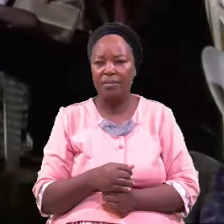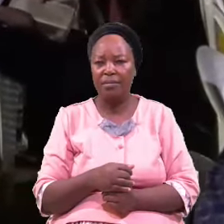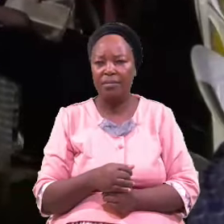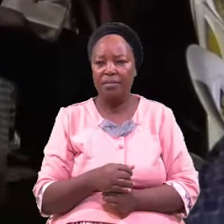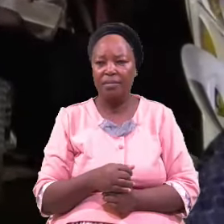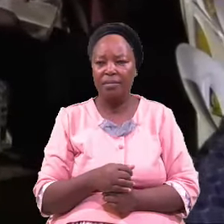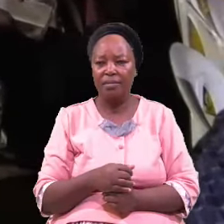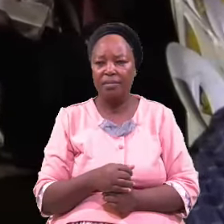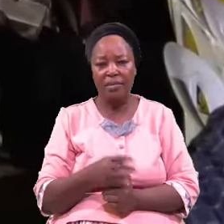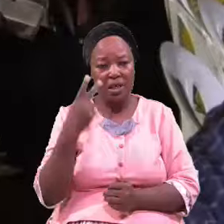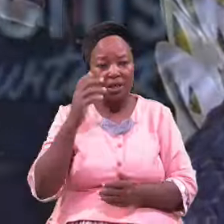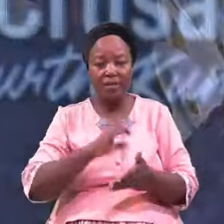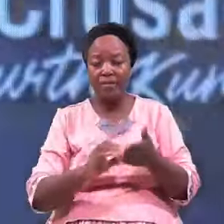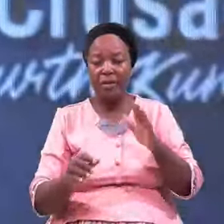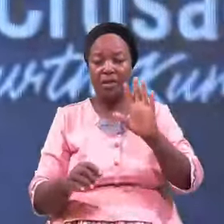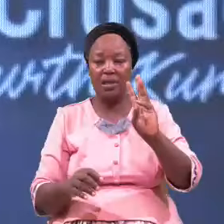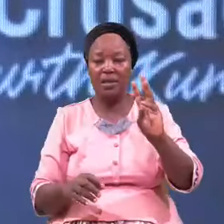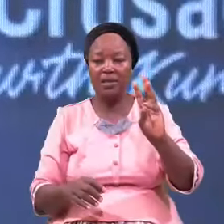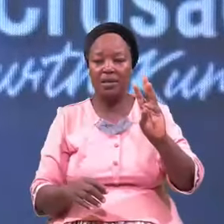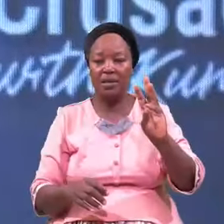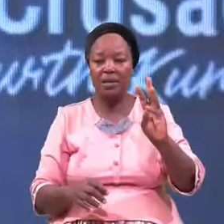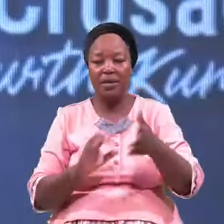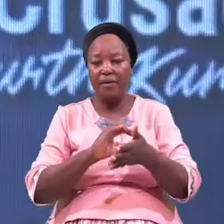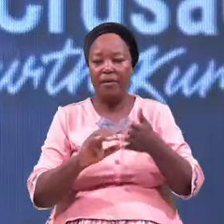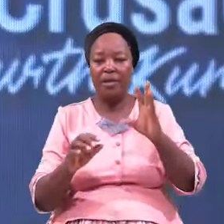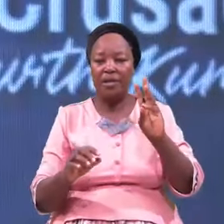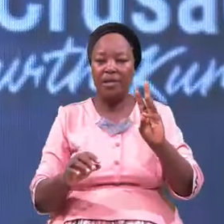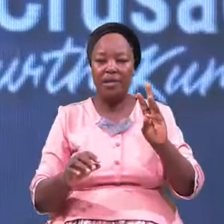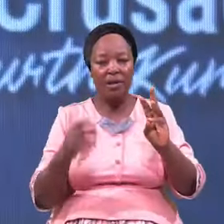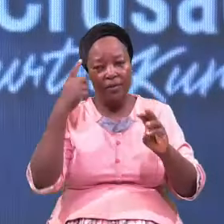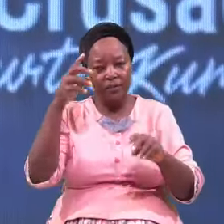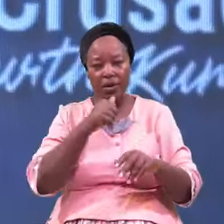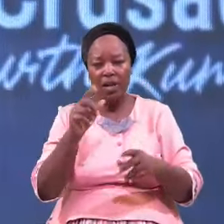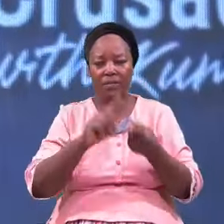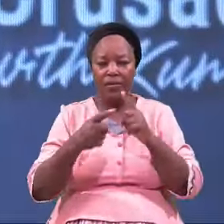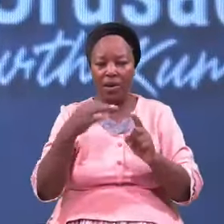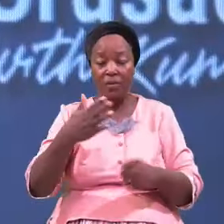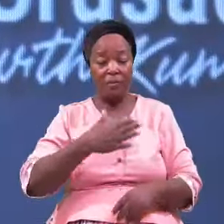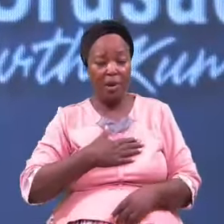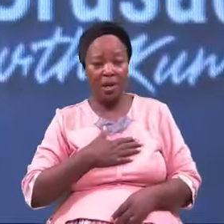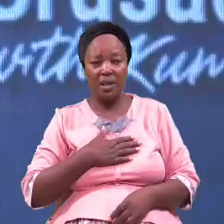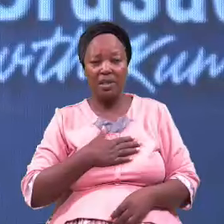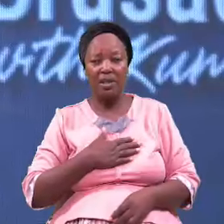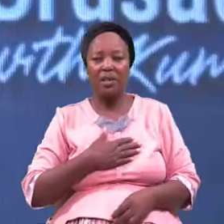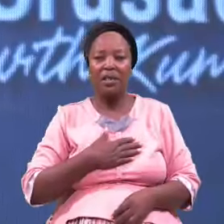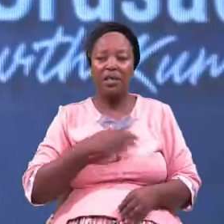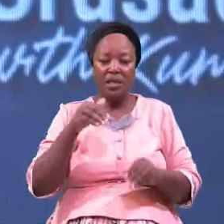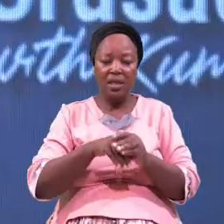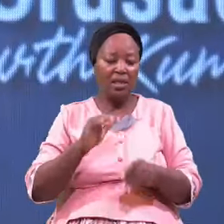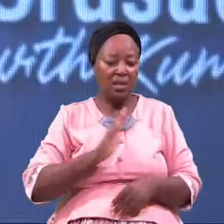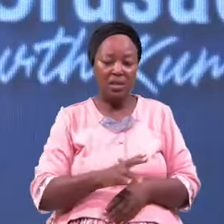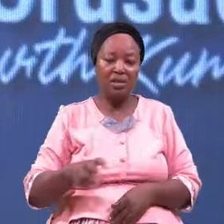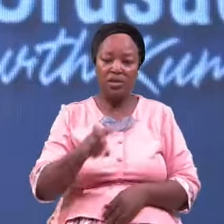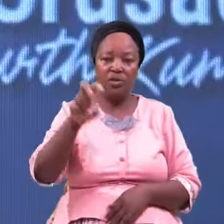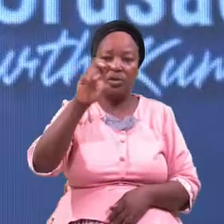Look Look at Verse 6 In Verse 6 For A Friend Of Mine In This Journey Is